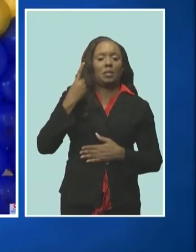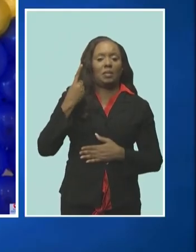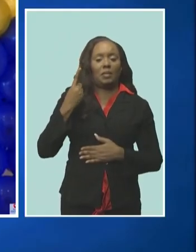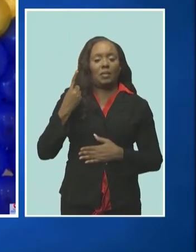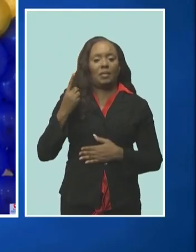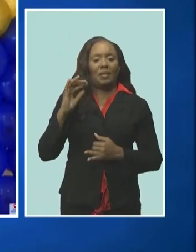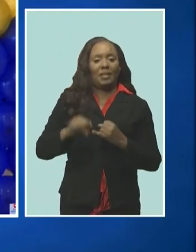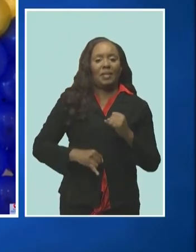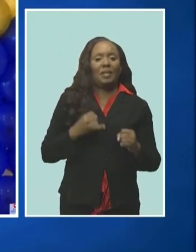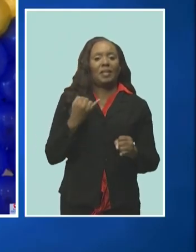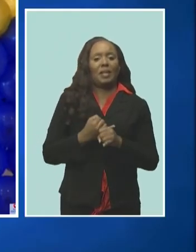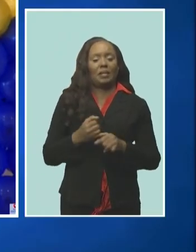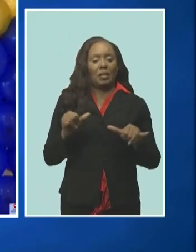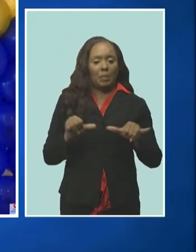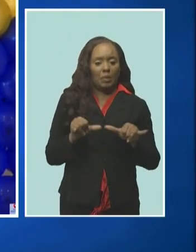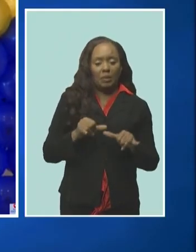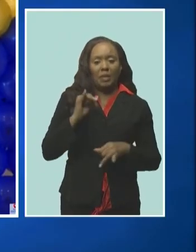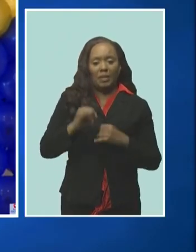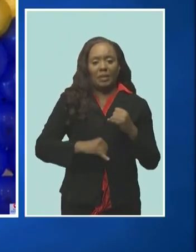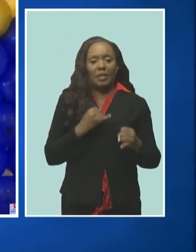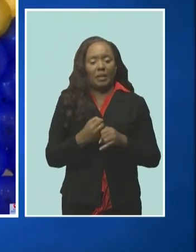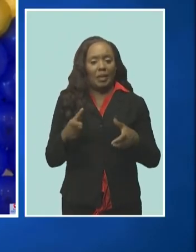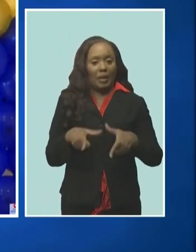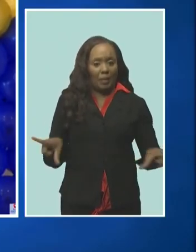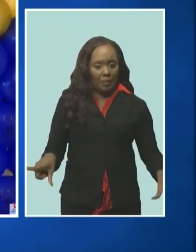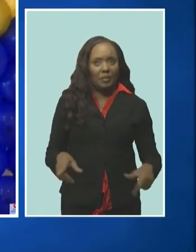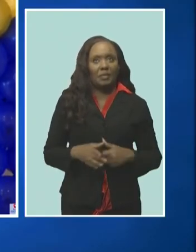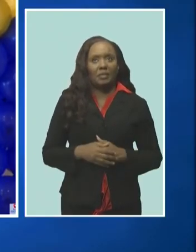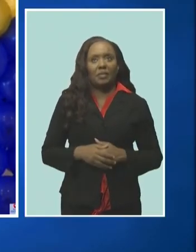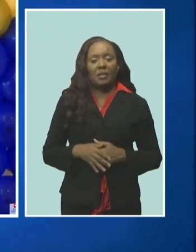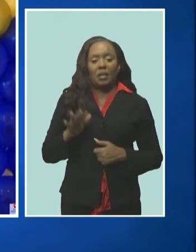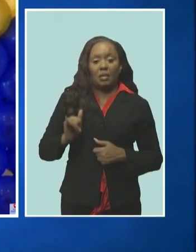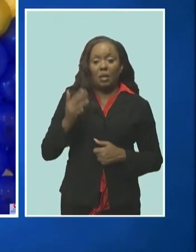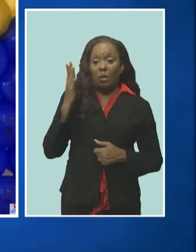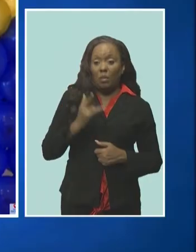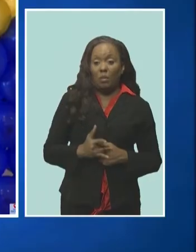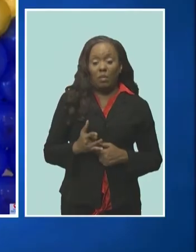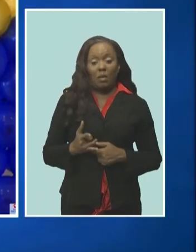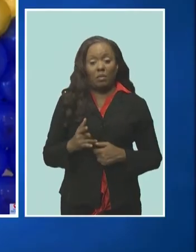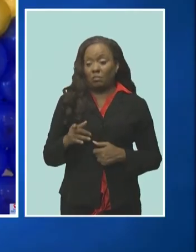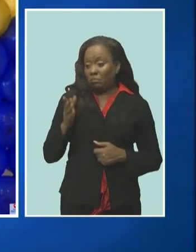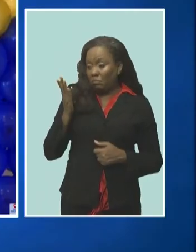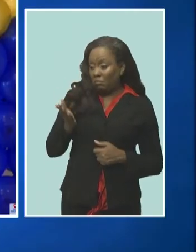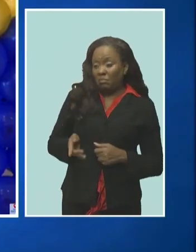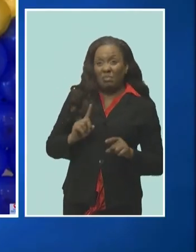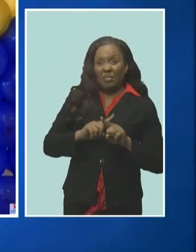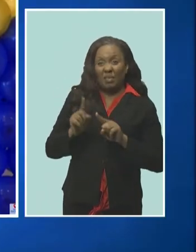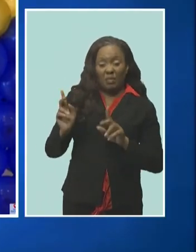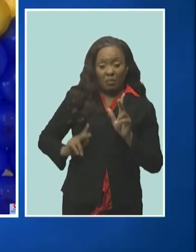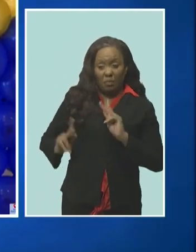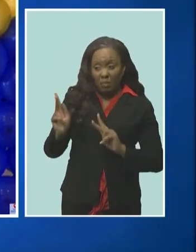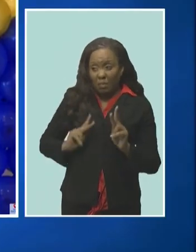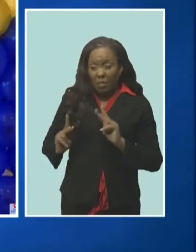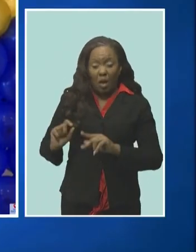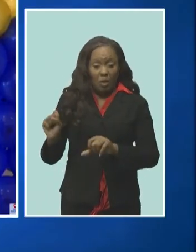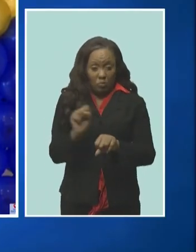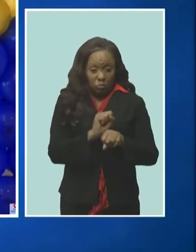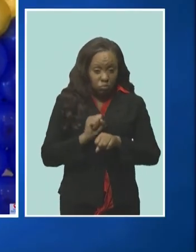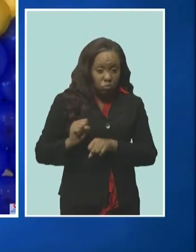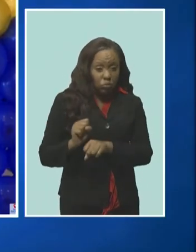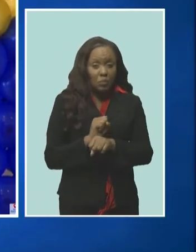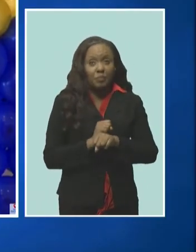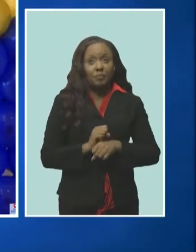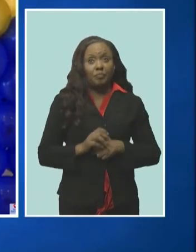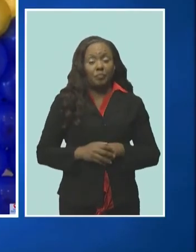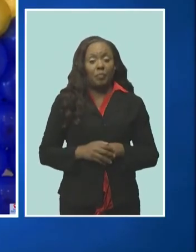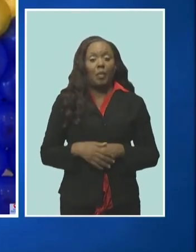measurement and that's what the hard work of margaret the whole committee for the metrology the act has done the act is